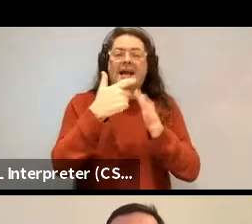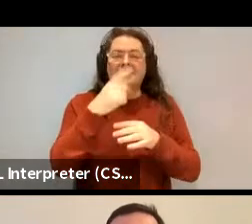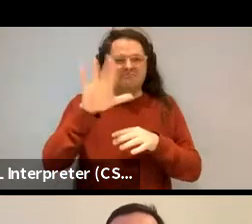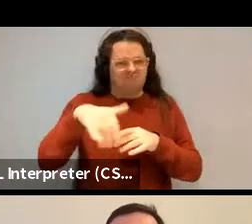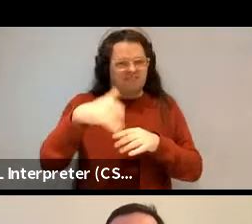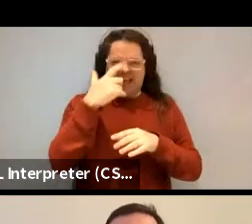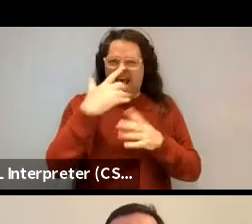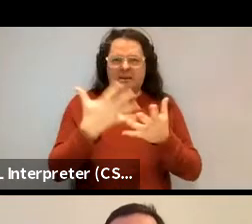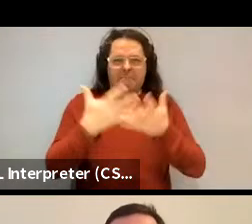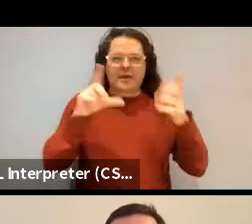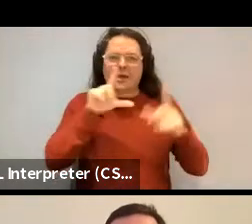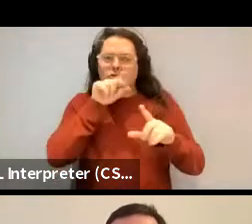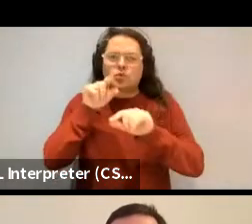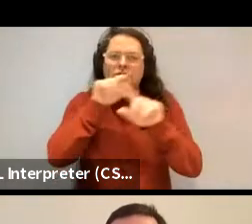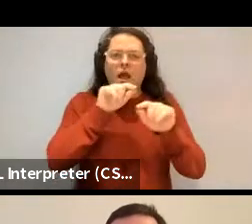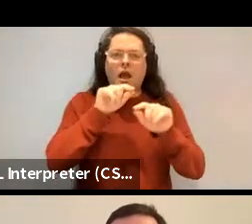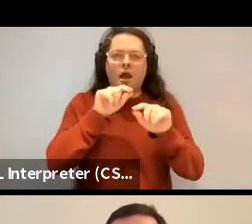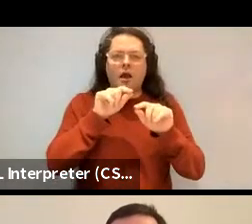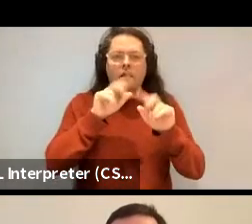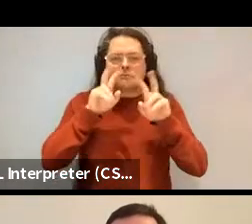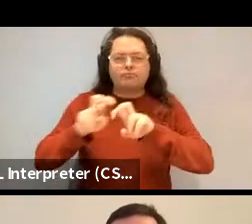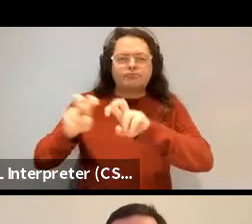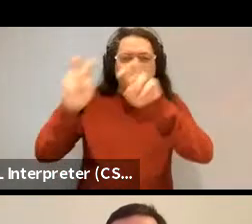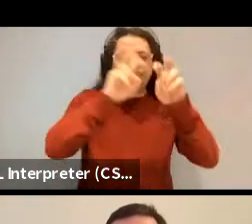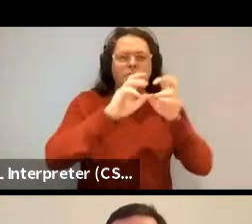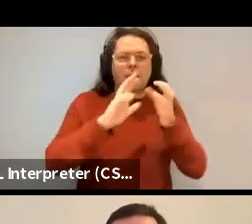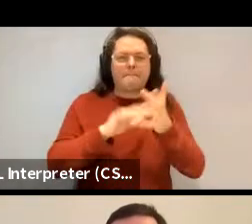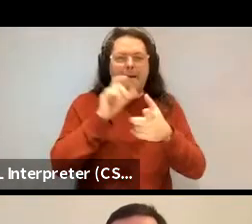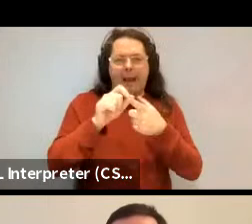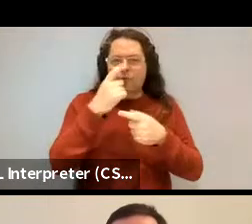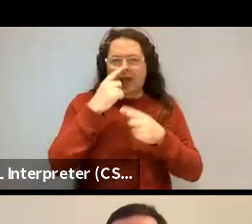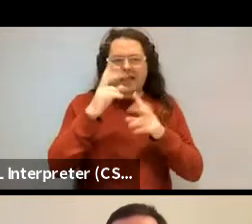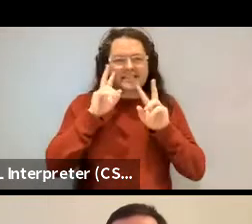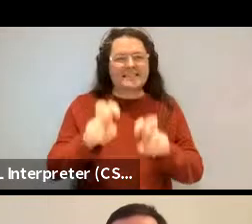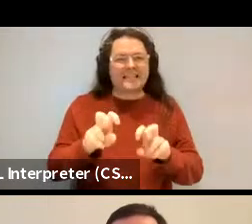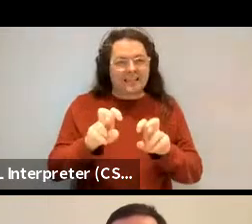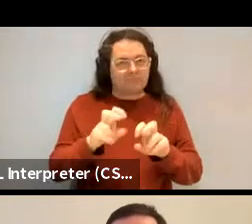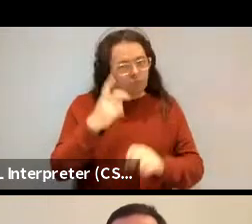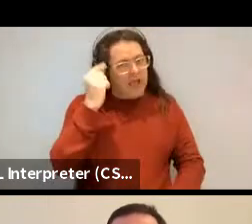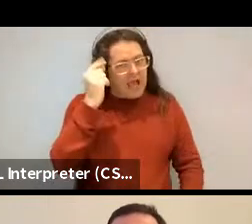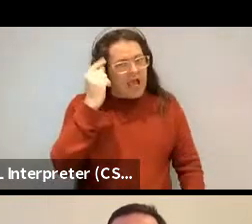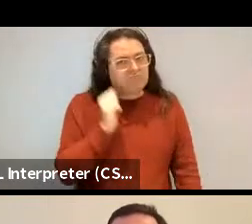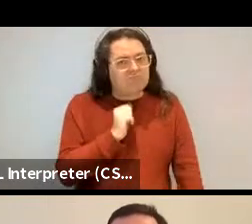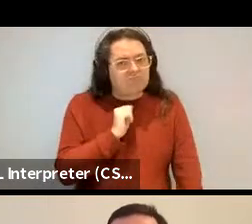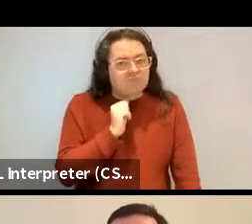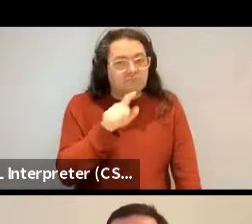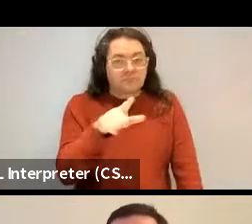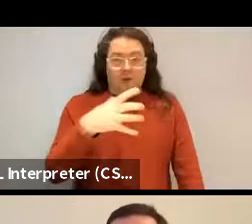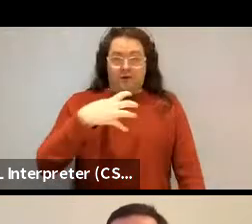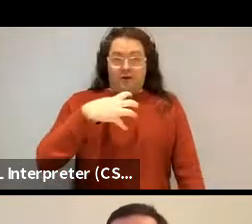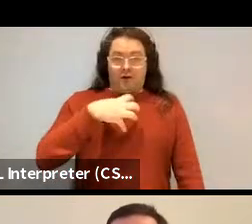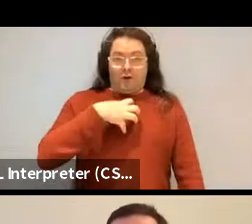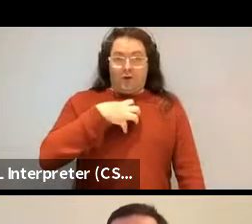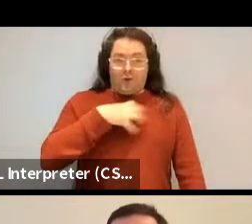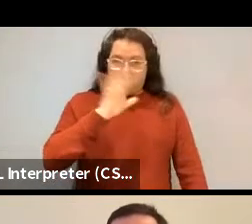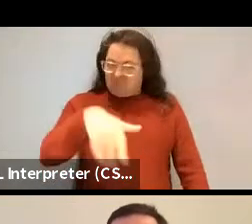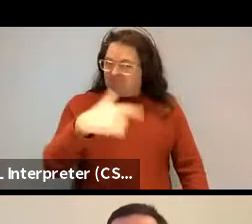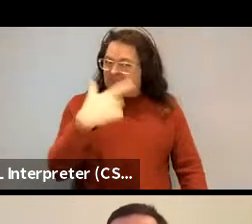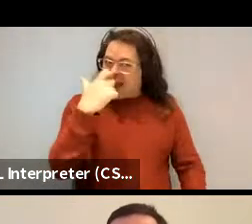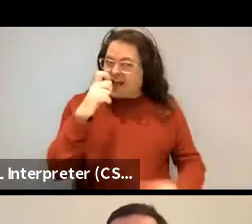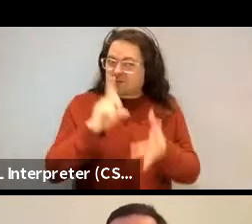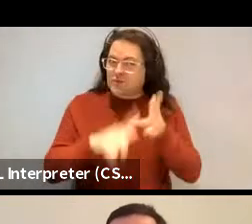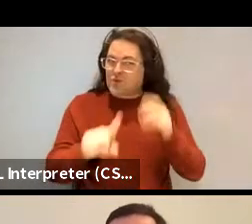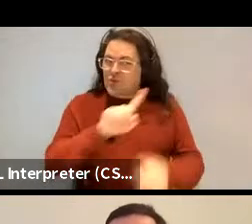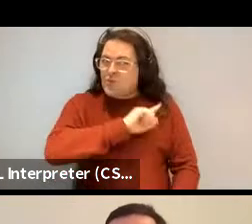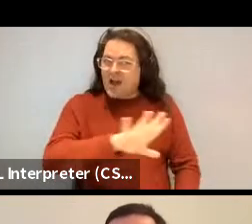you know, the, the, the, all the alternation between the two orders. Um, we'll let's, uh, let's, let's do that for sure. Um,